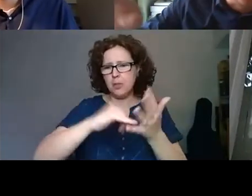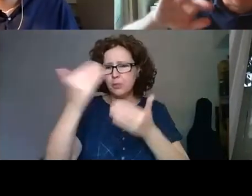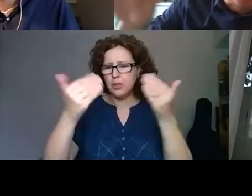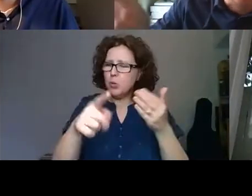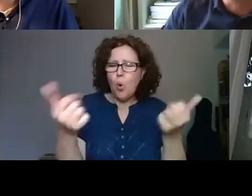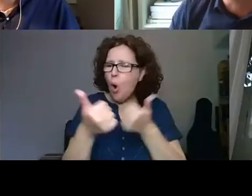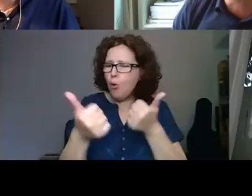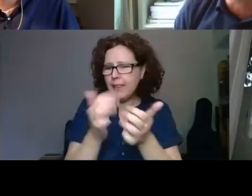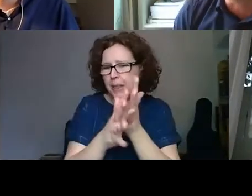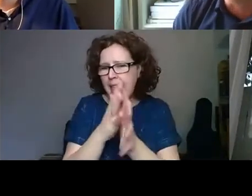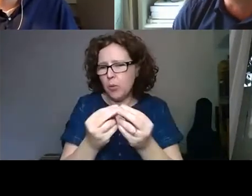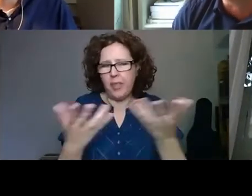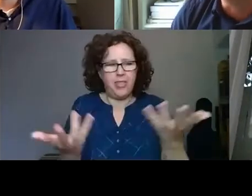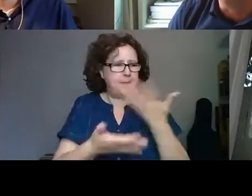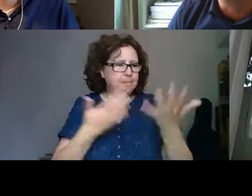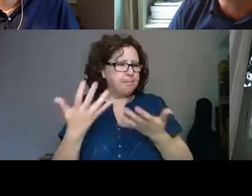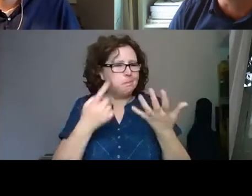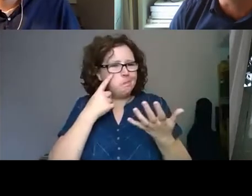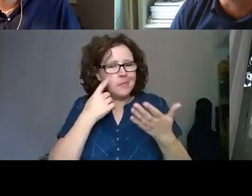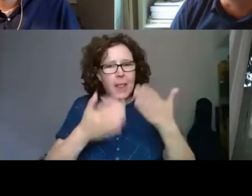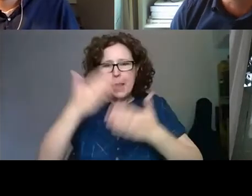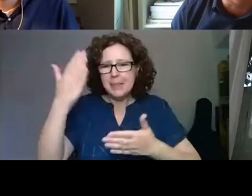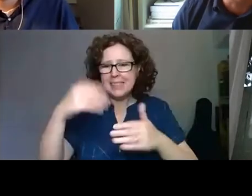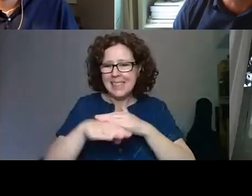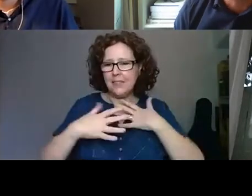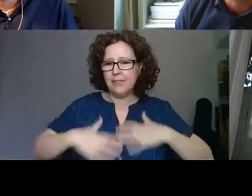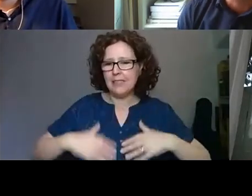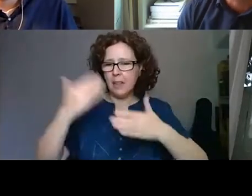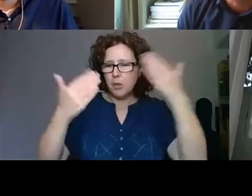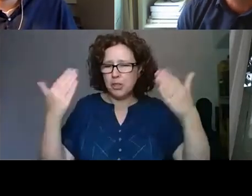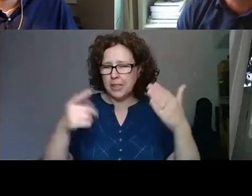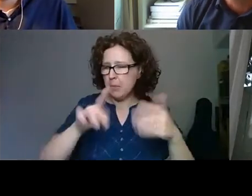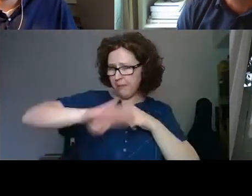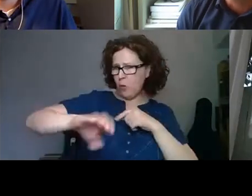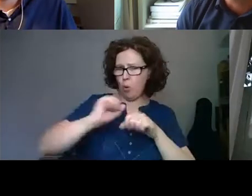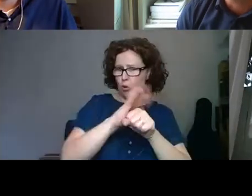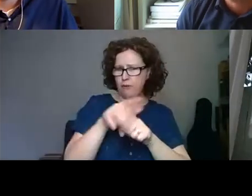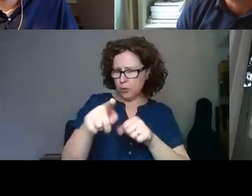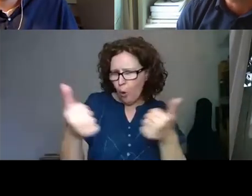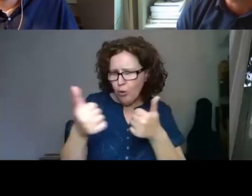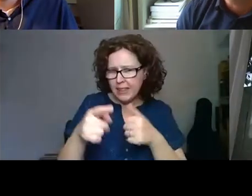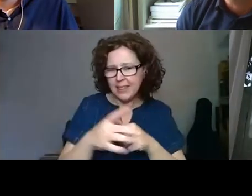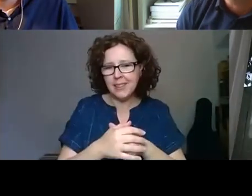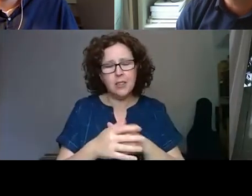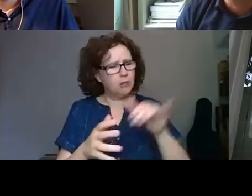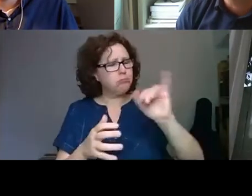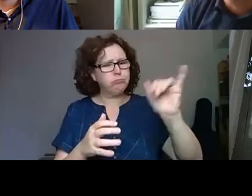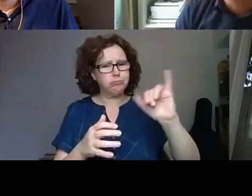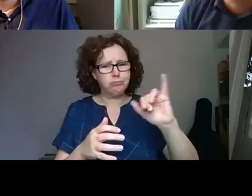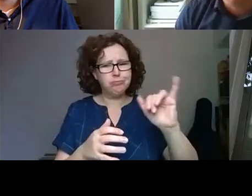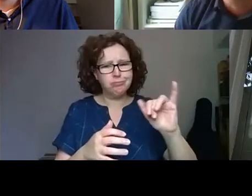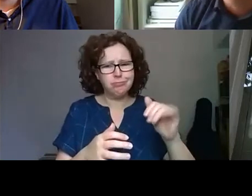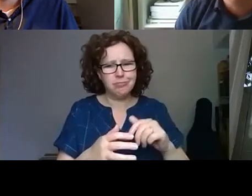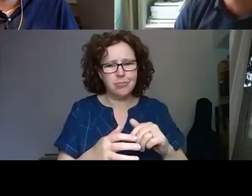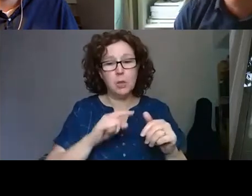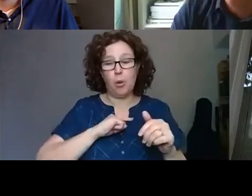those constraints of the physical gallery as well, even before COVID came along. Is that, is that a fair thing to say? Yes, because the location of